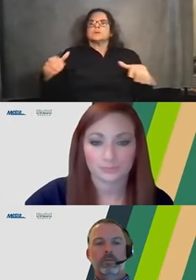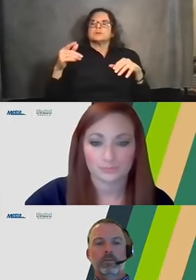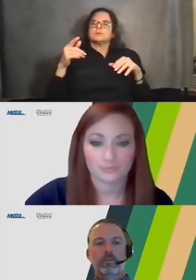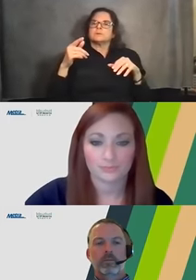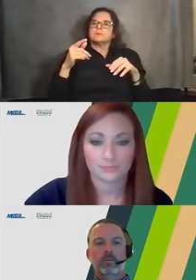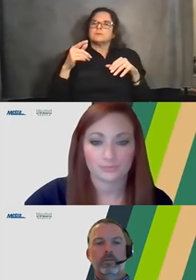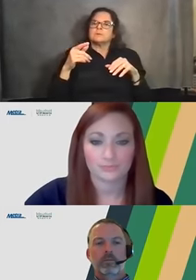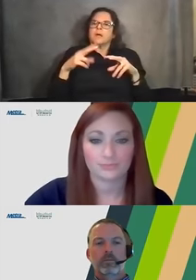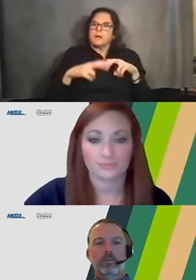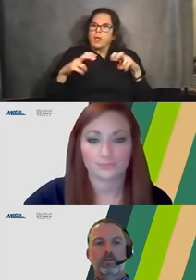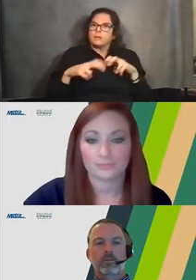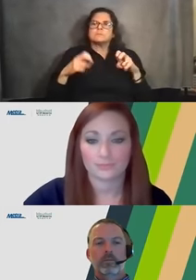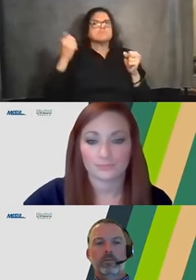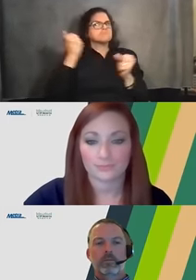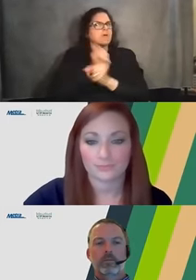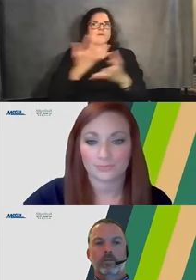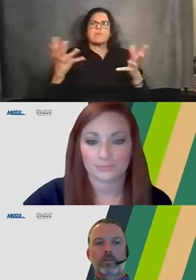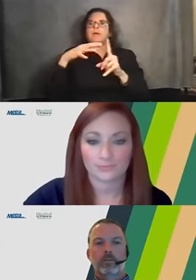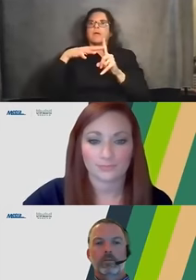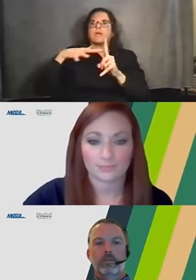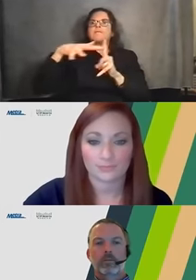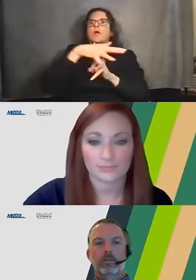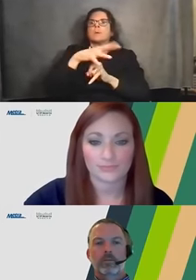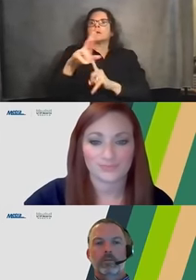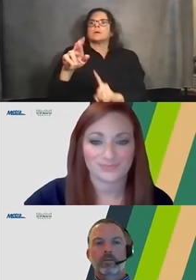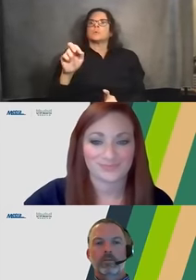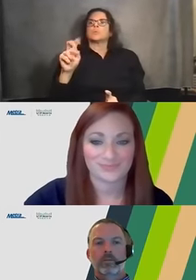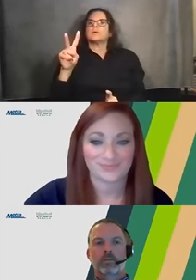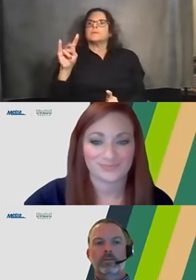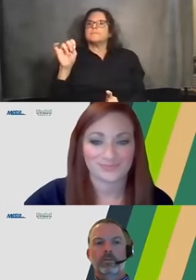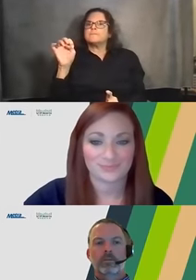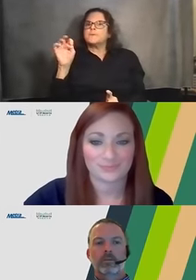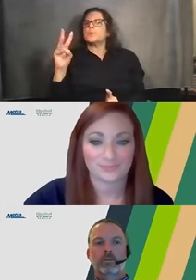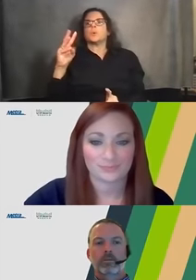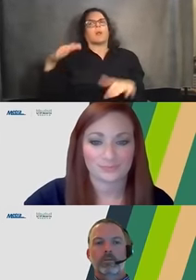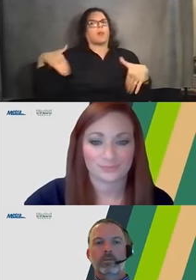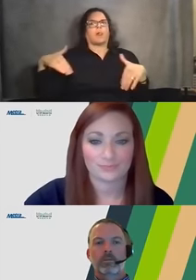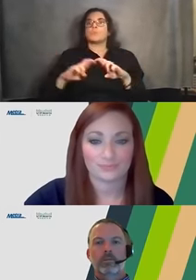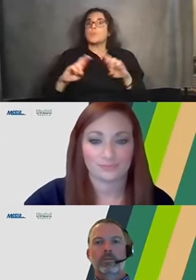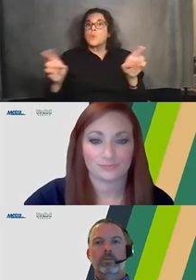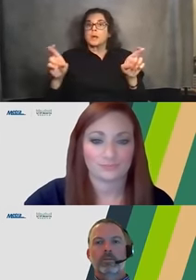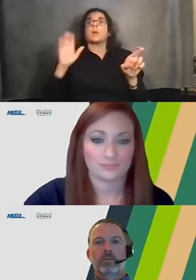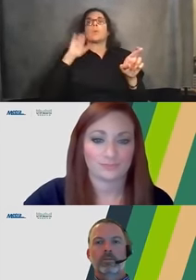review documents will be public on the website when they're ready. Unfortunately, we just don't have them ready for you today.